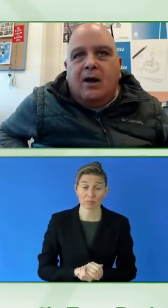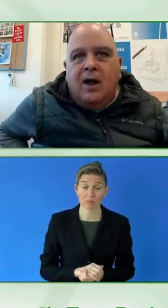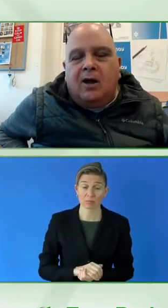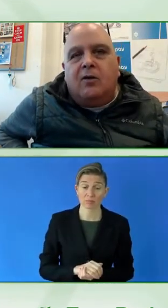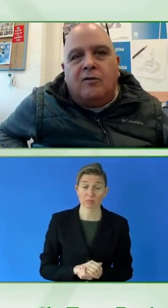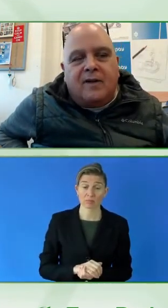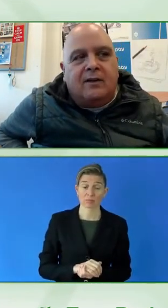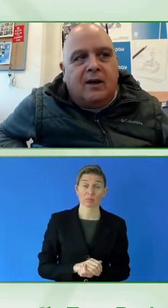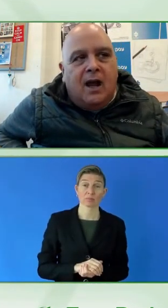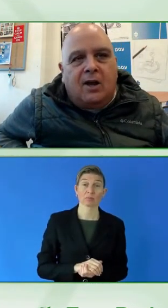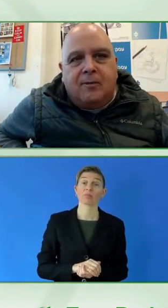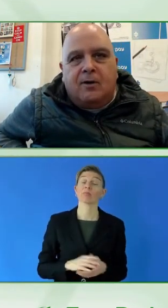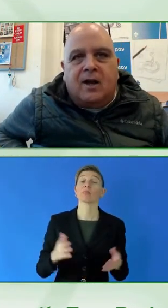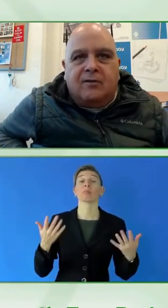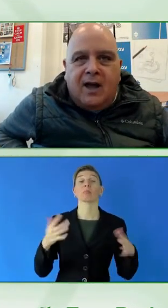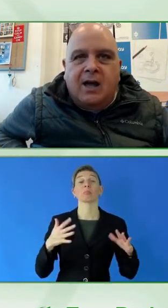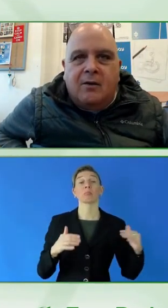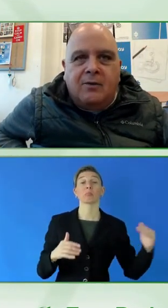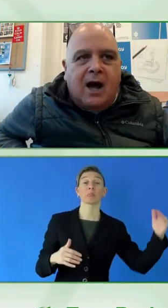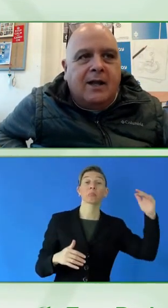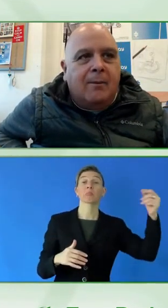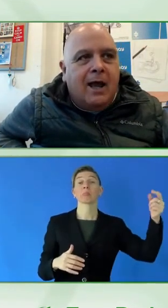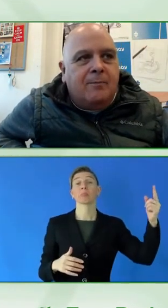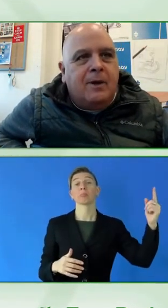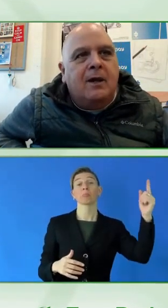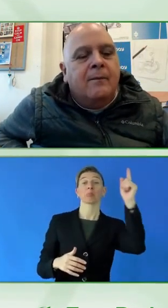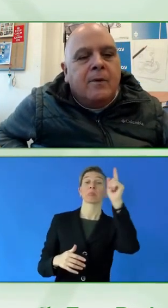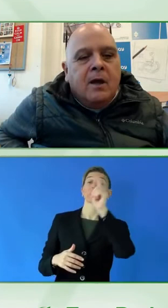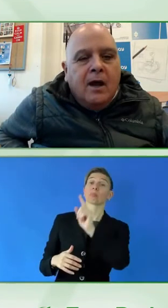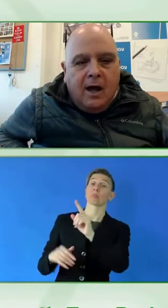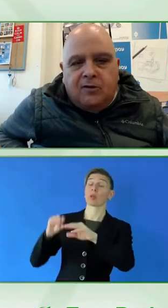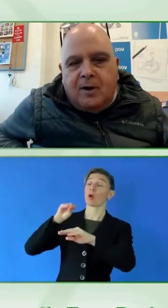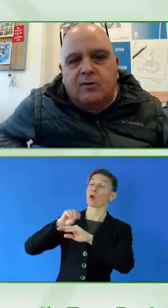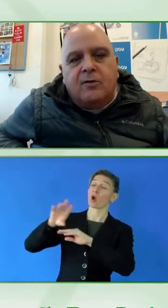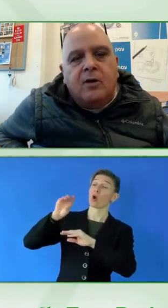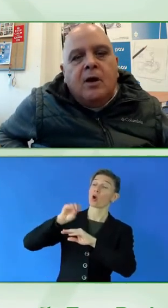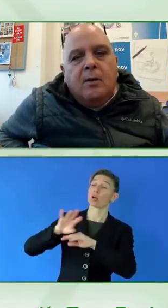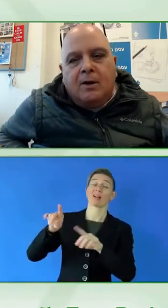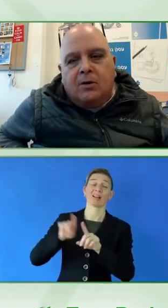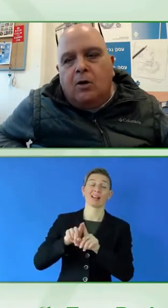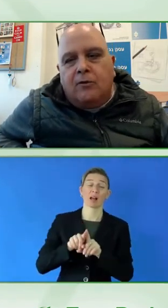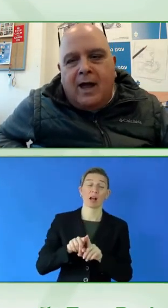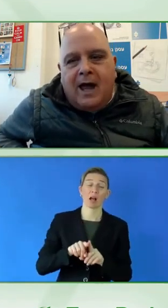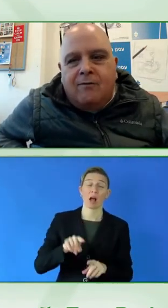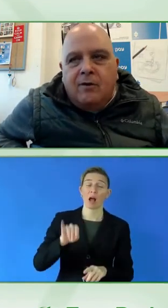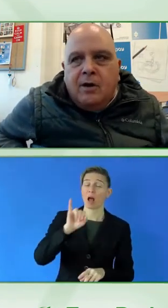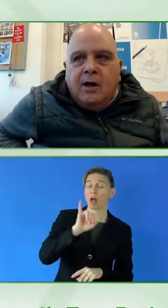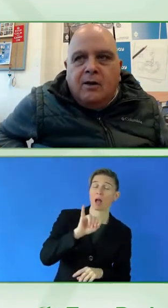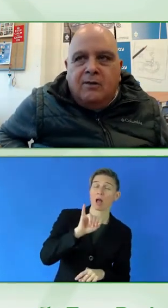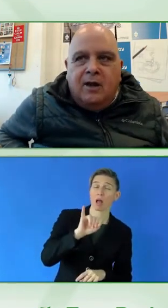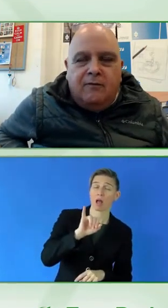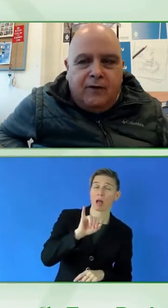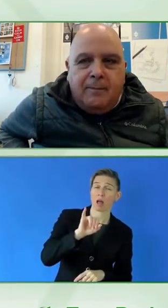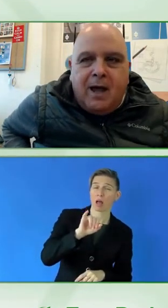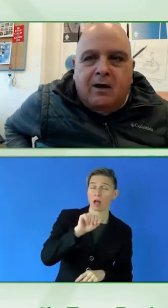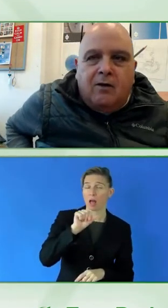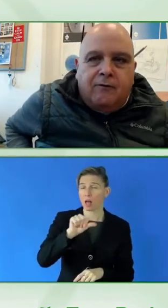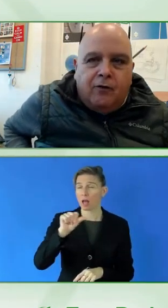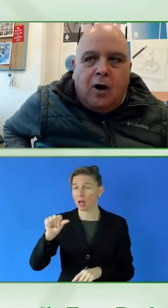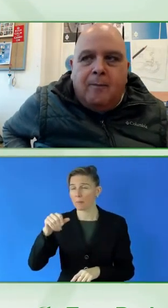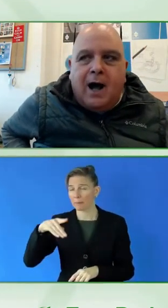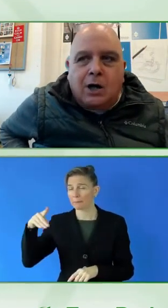experts like the IAAP experts, but also have the